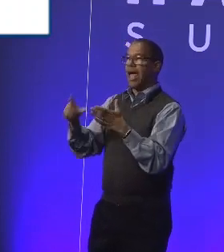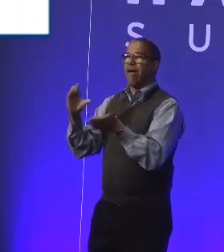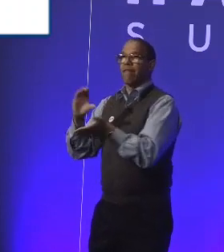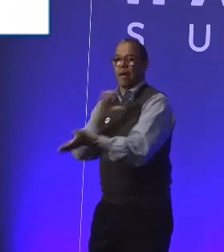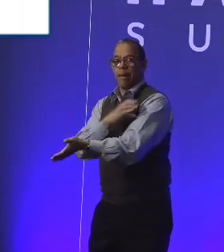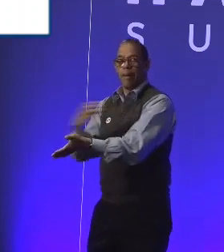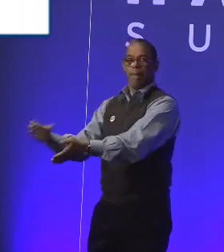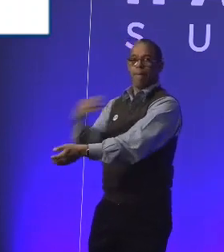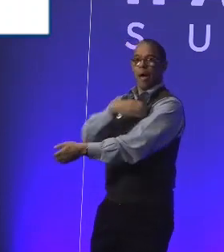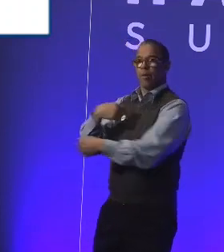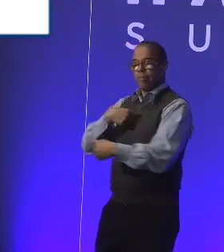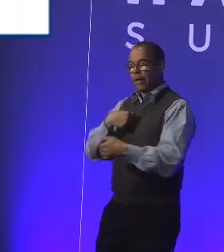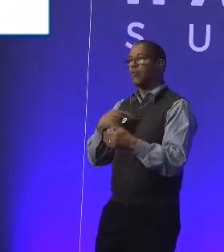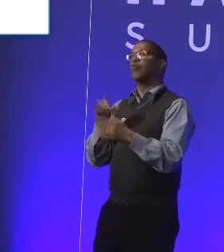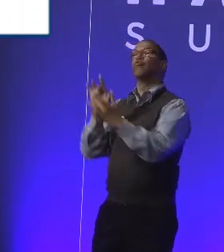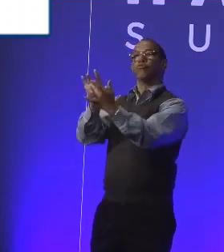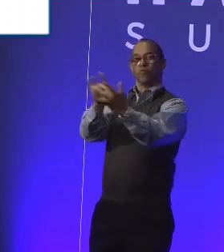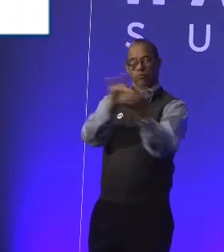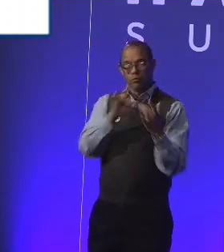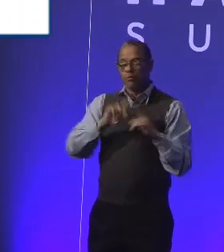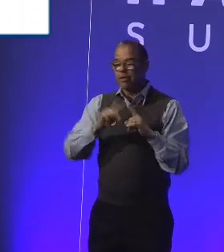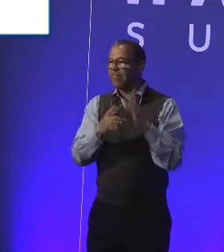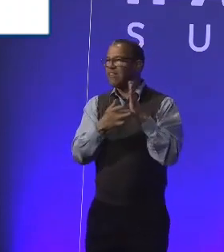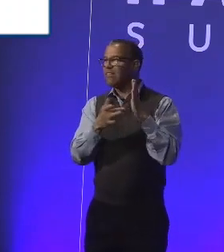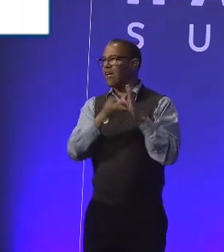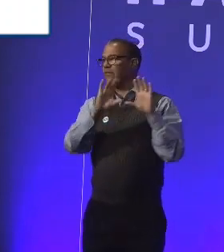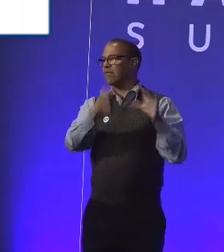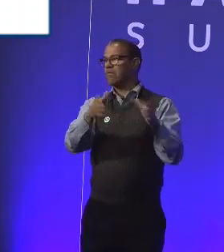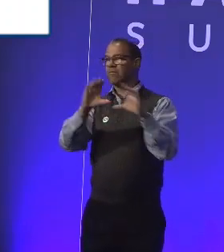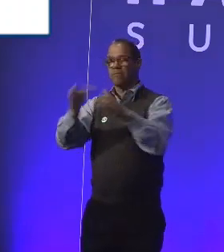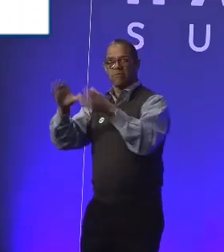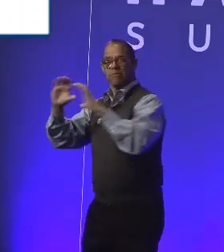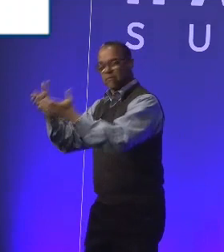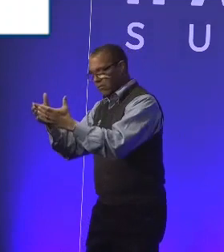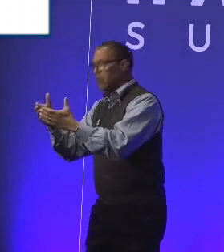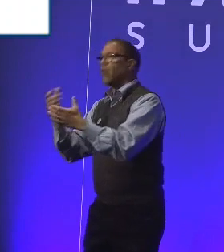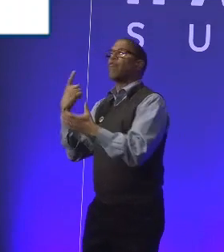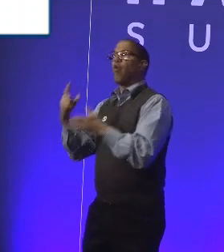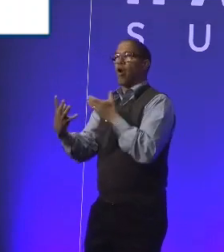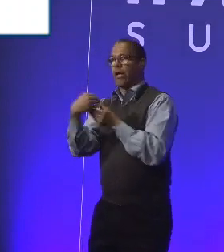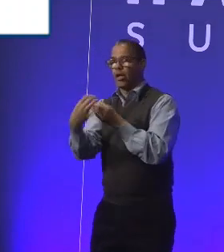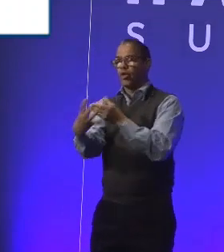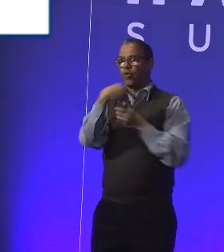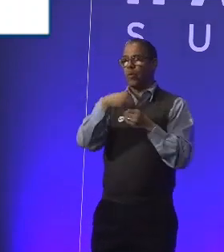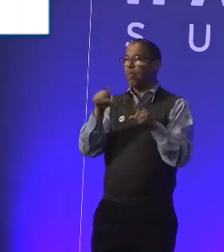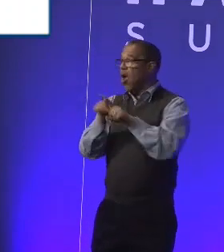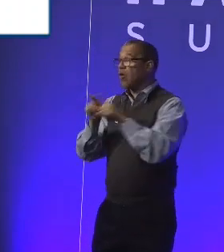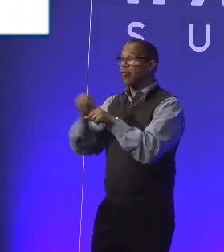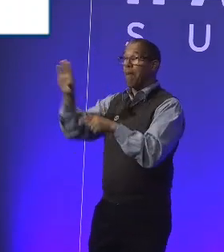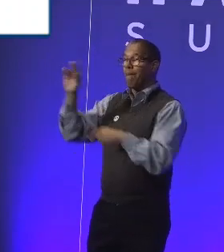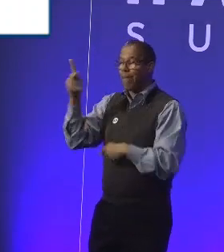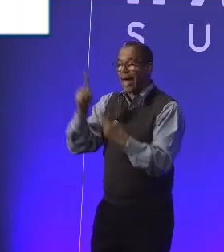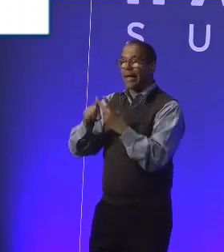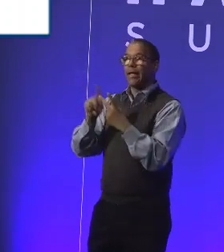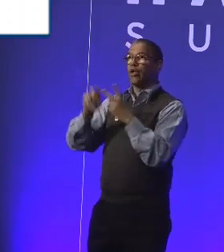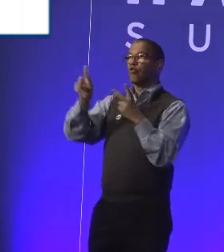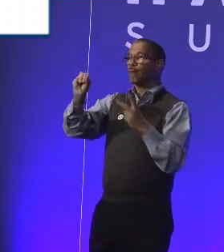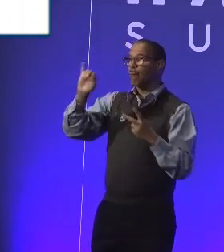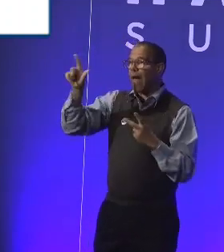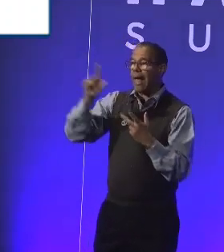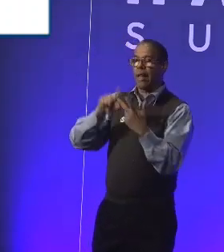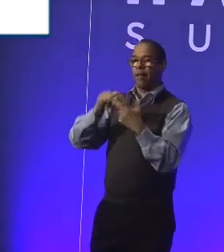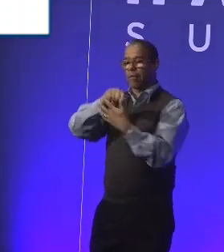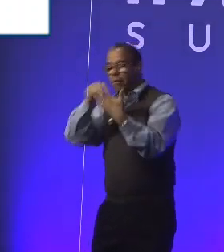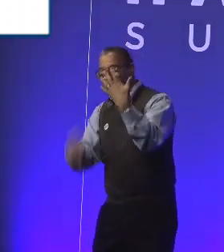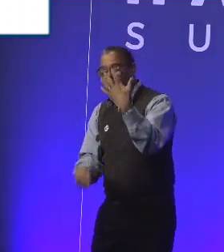reach out to the tech sector about disability inclusion. But they have equally done the same for retail, banking, rail. There is a leader within each of those